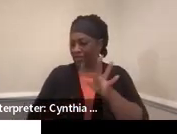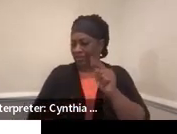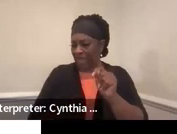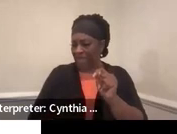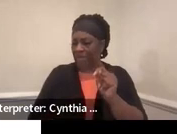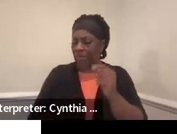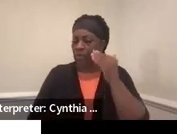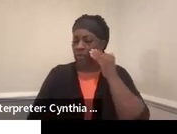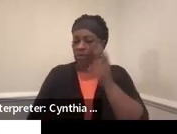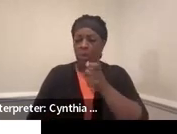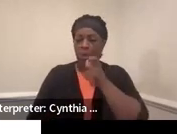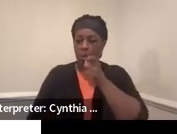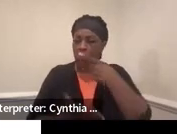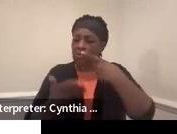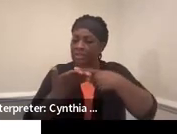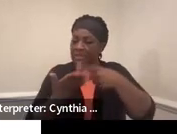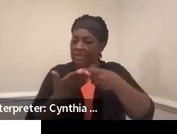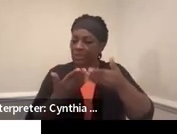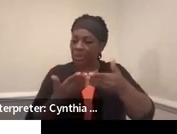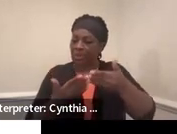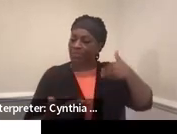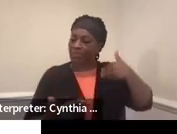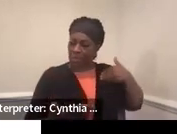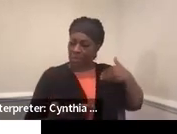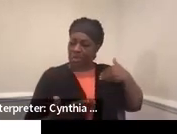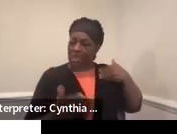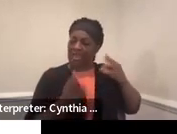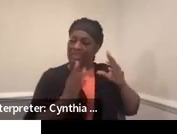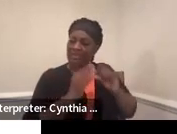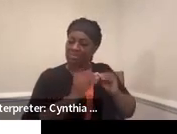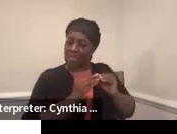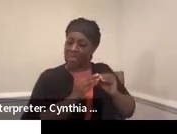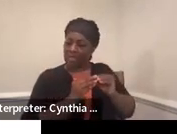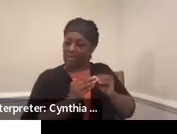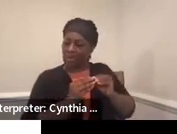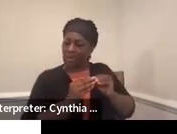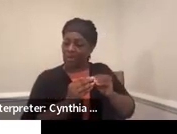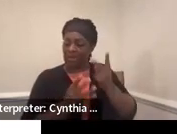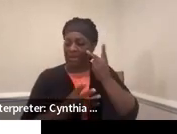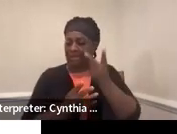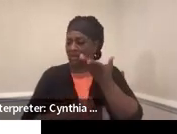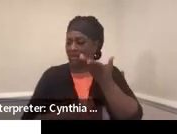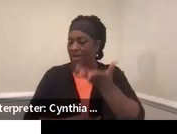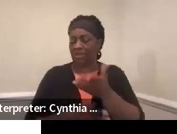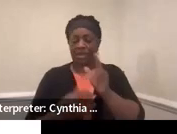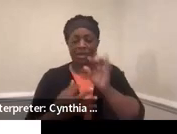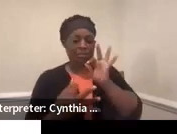know who discussed what at the meeting. Perfect.